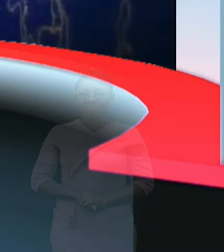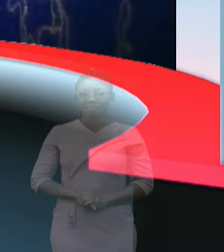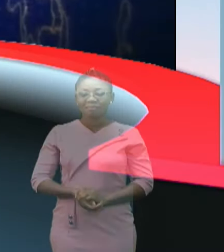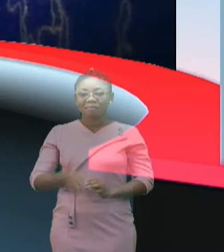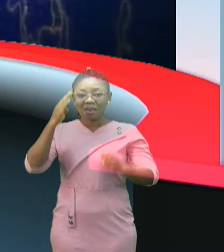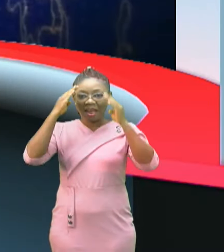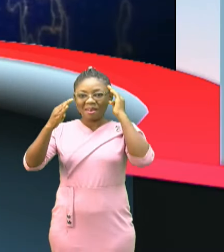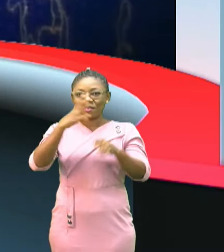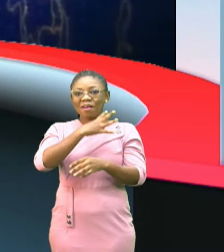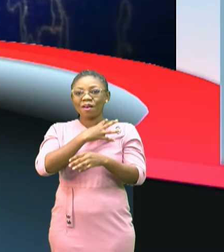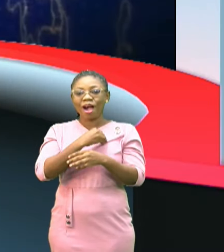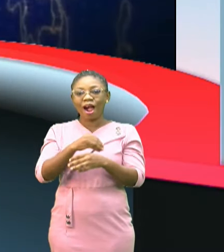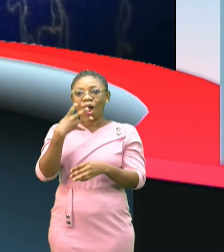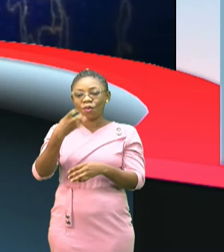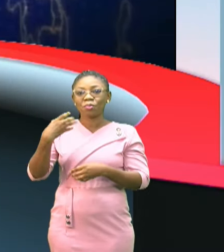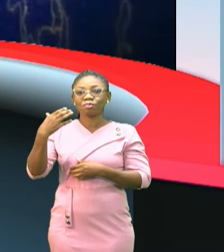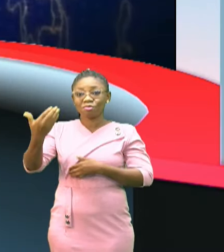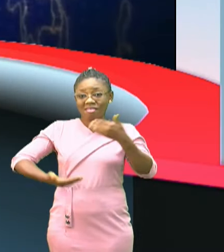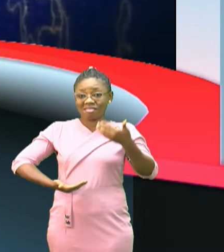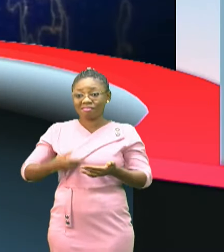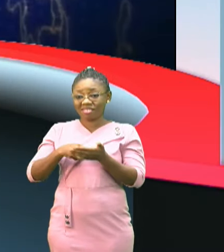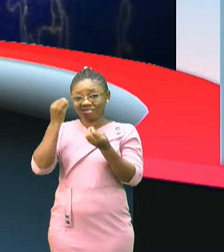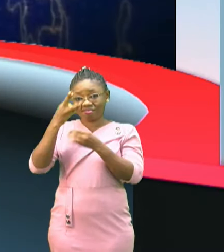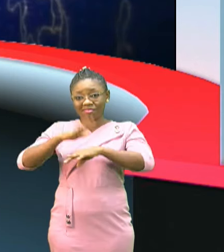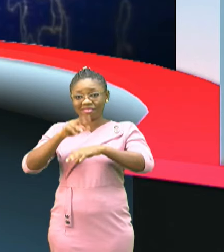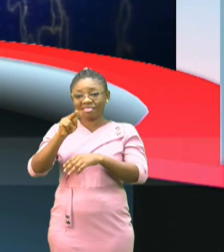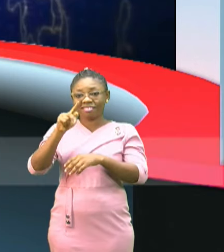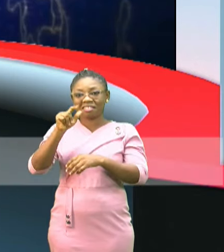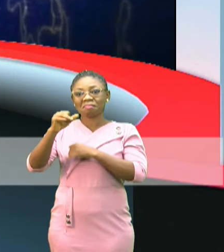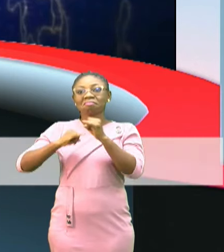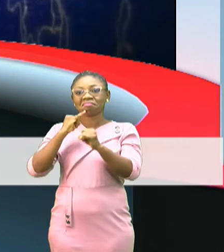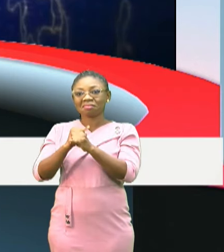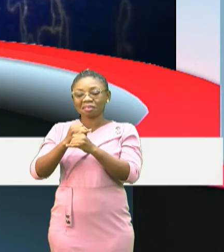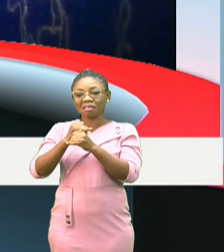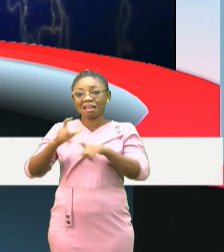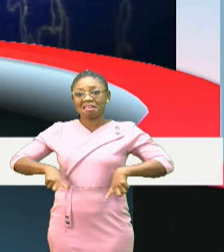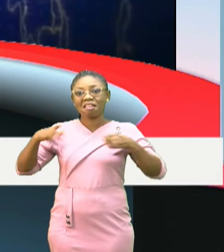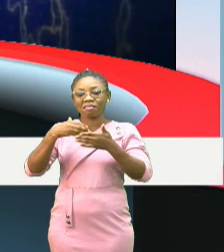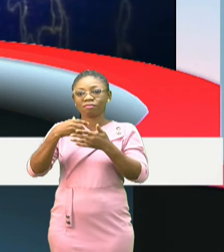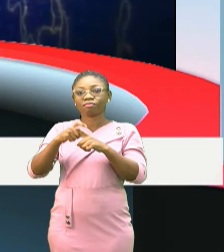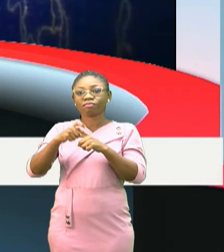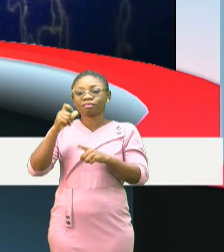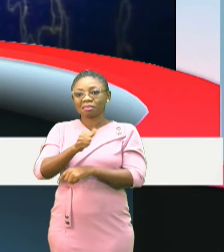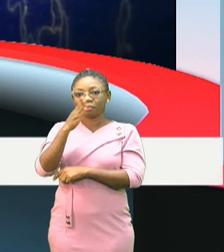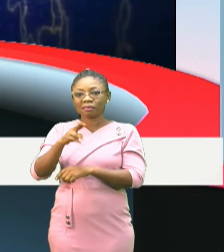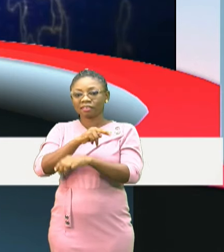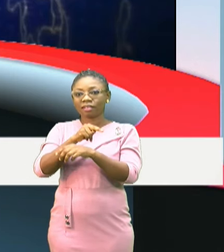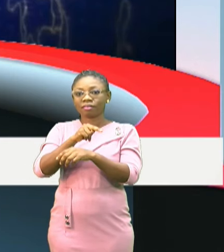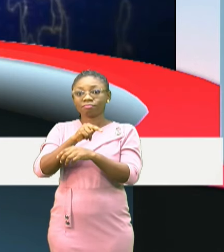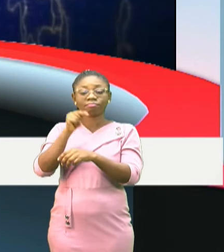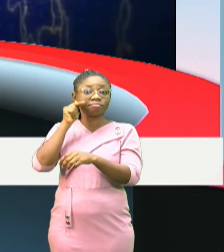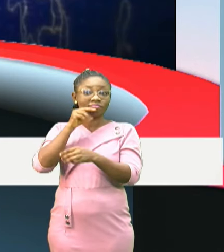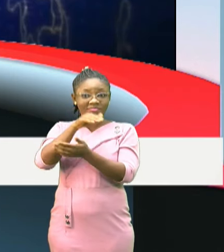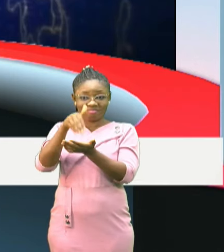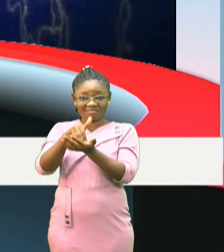Hello and a warm welcome. This is the news on Inter-International, reaching you live from Abuja and Algeria's capital. My name is